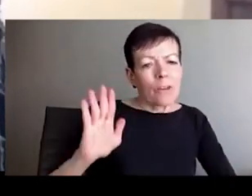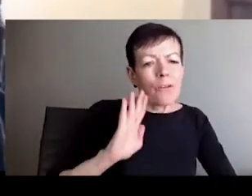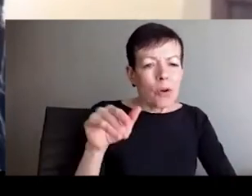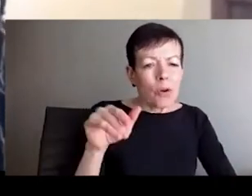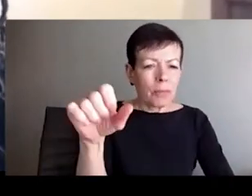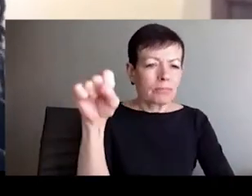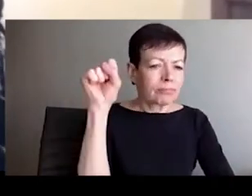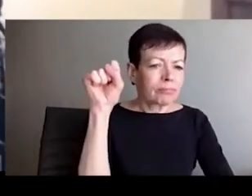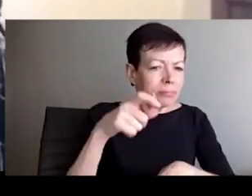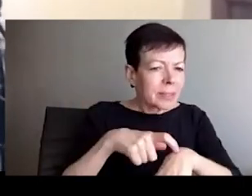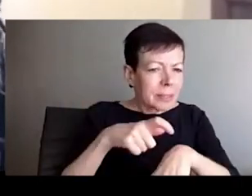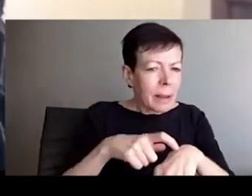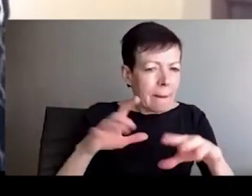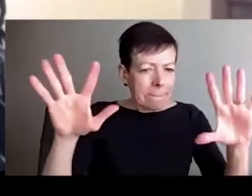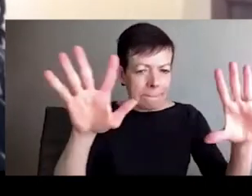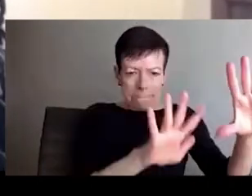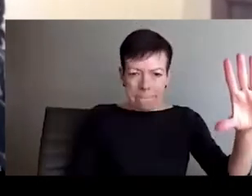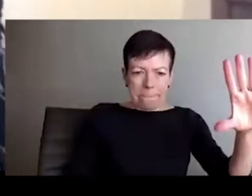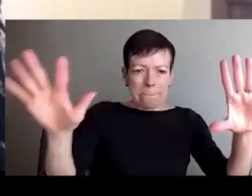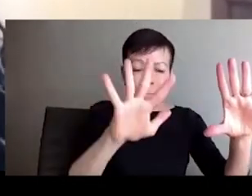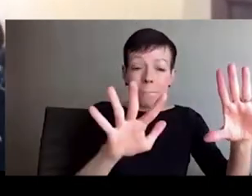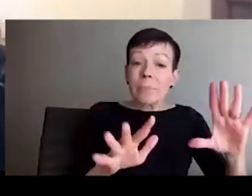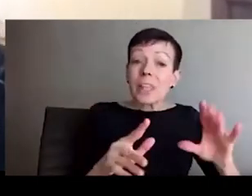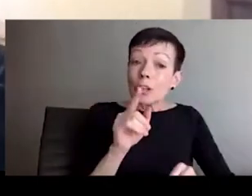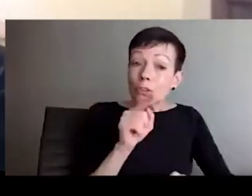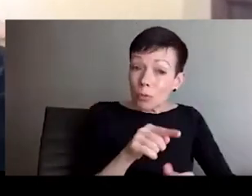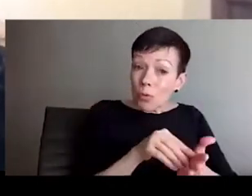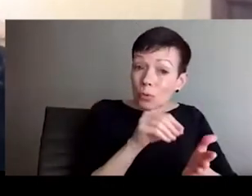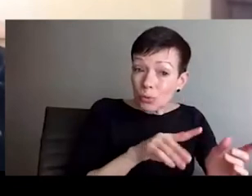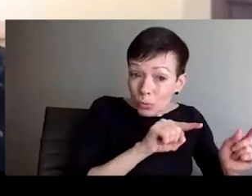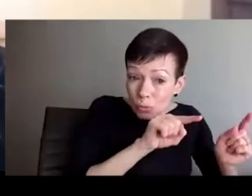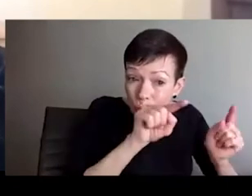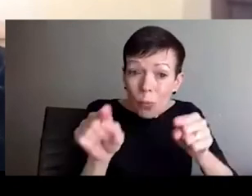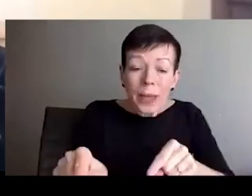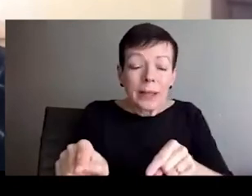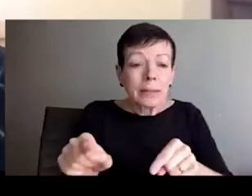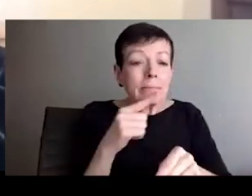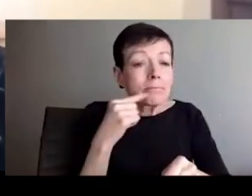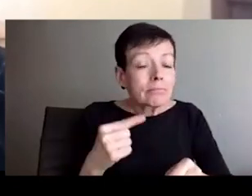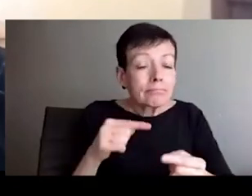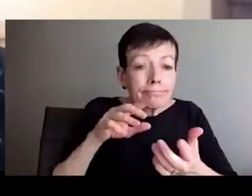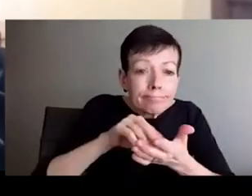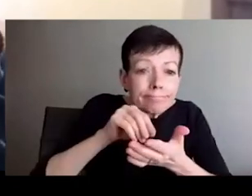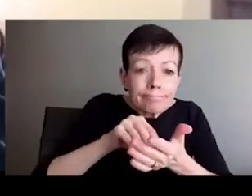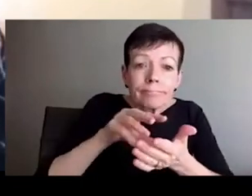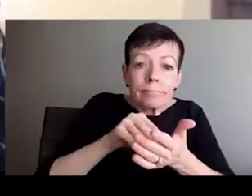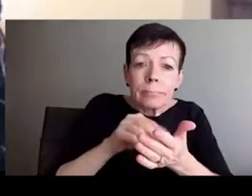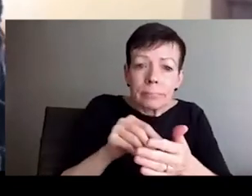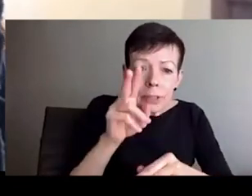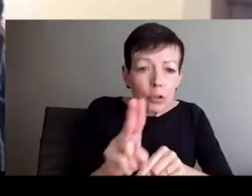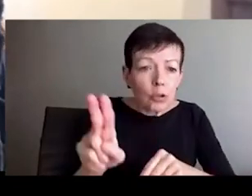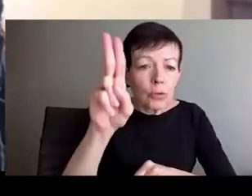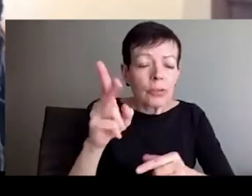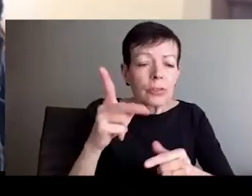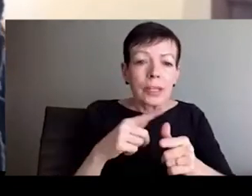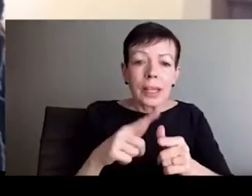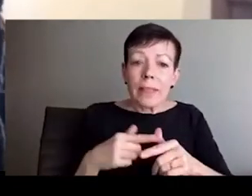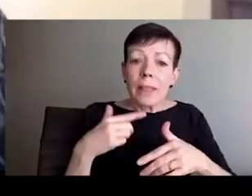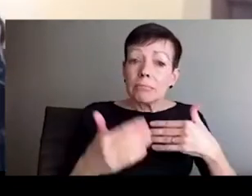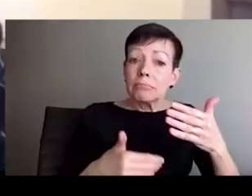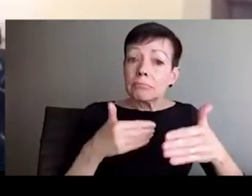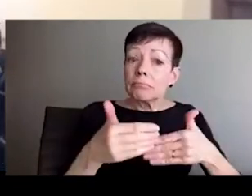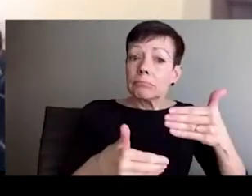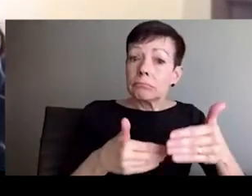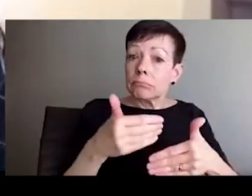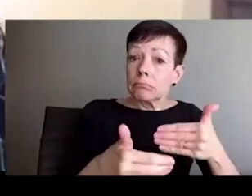two people that I know who are doing great work around this are Nana Osei-Opare and Tom Lloyd. And they recently published a piece